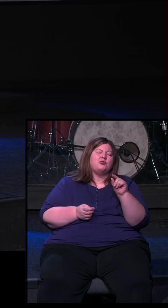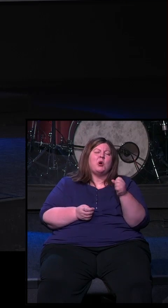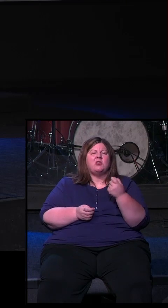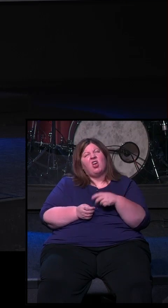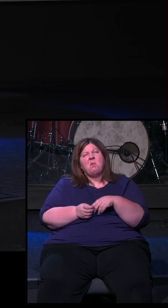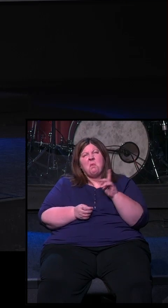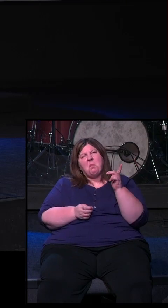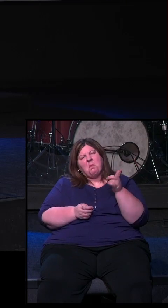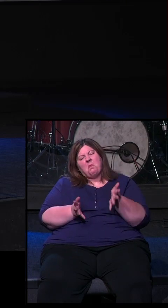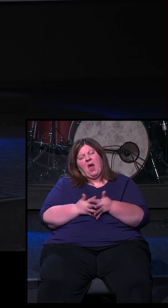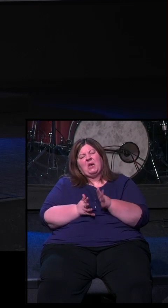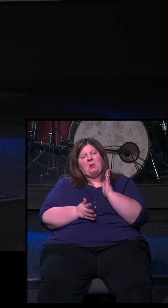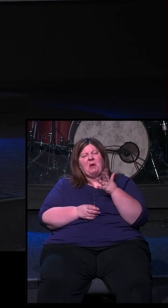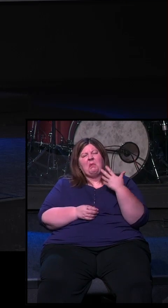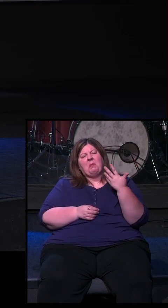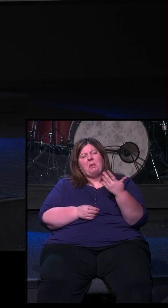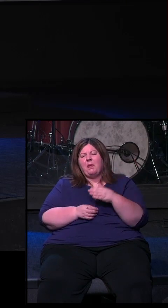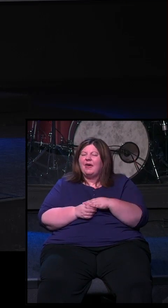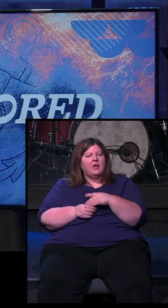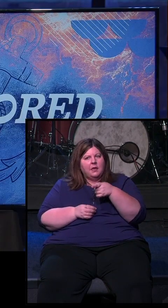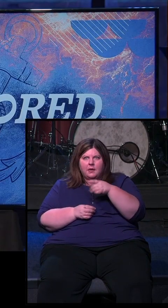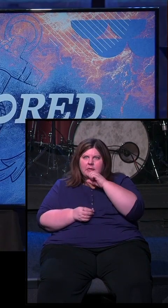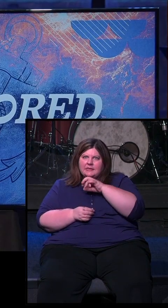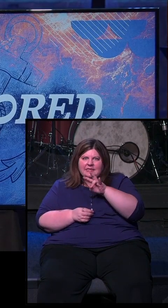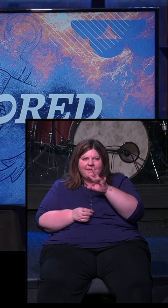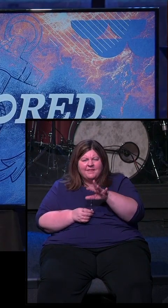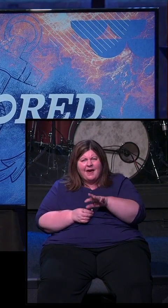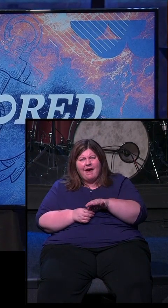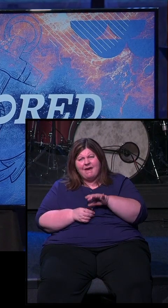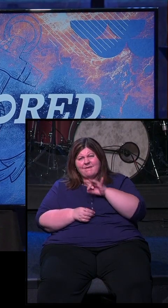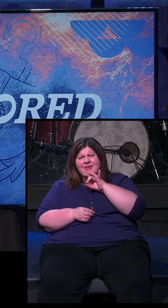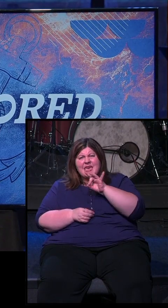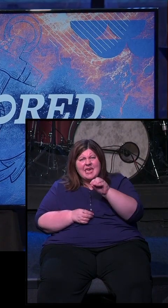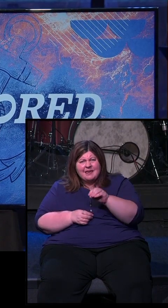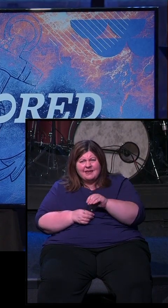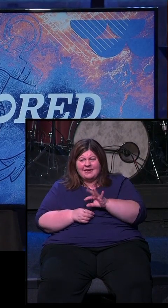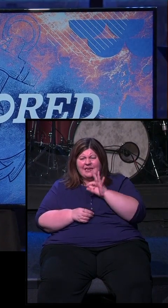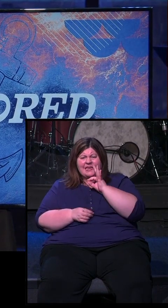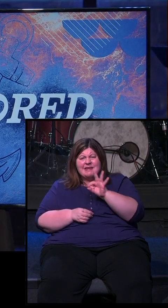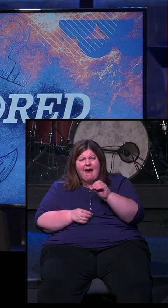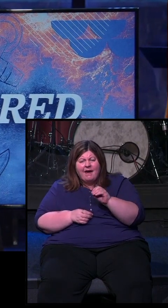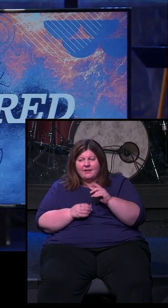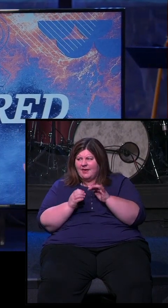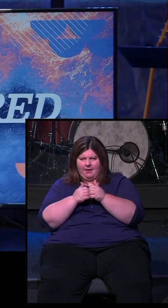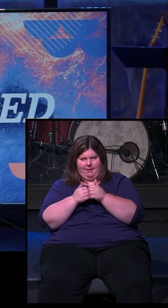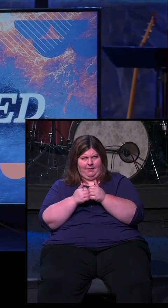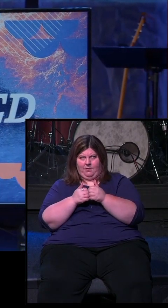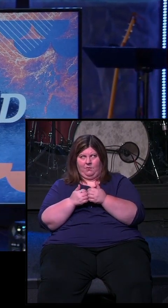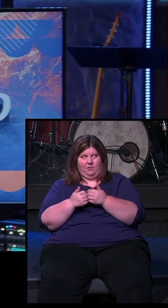Now you're 80. Now you're 90. How's God going to do this? How's he going to come through?